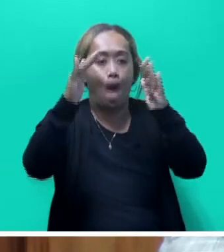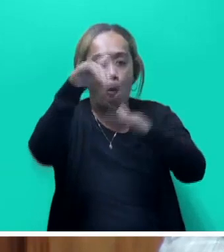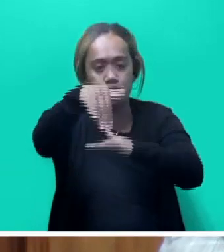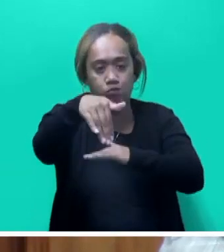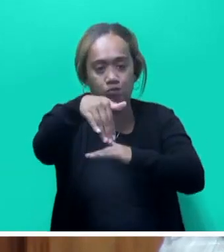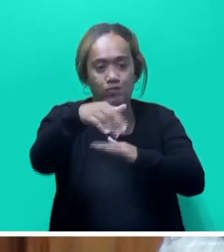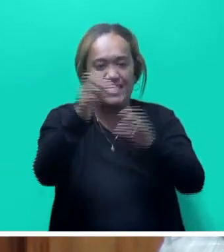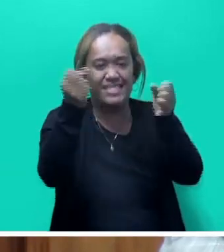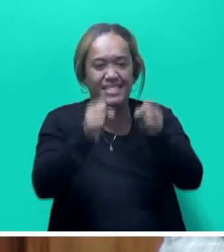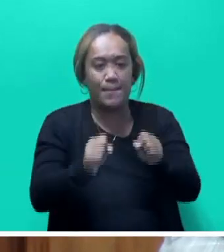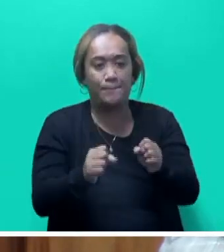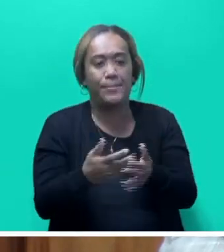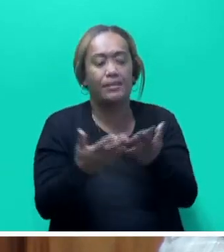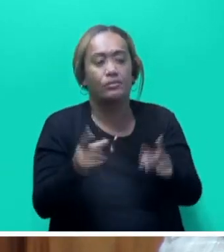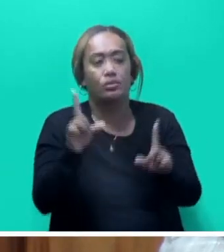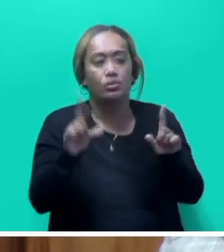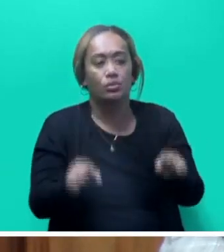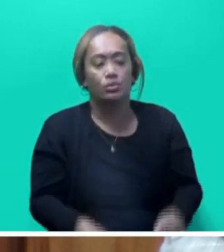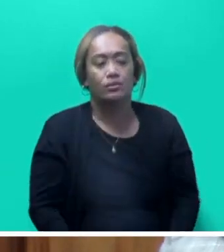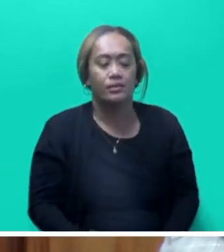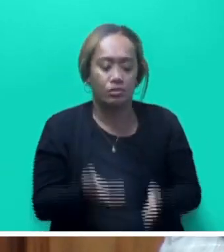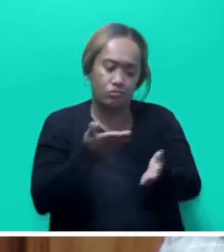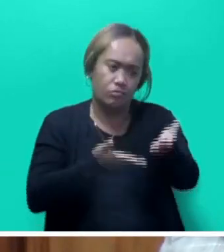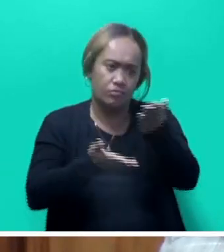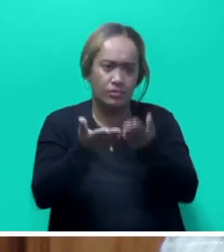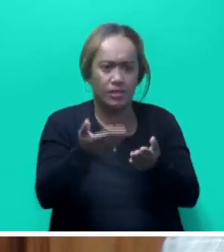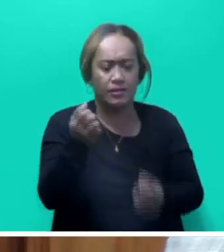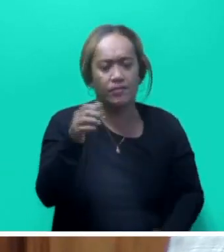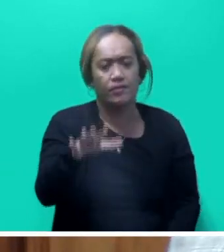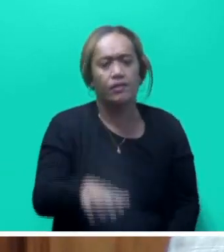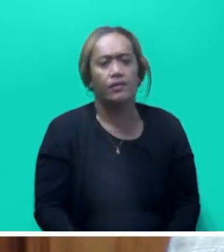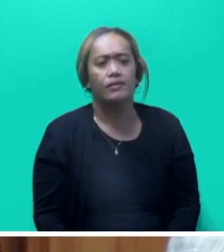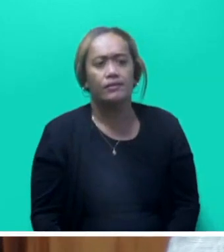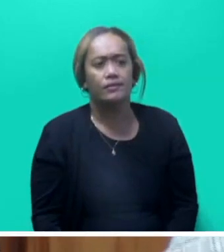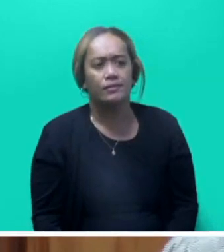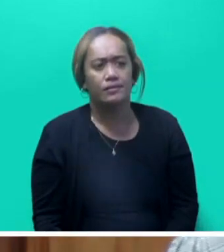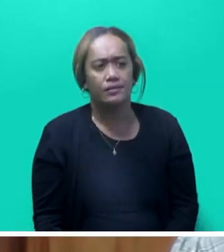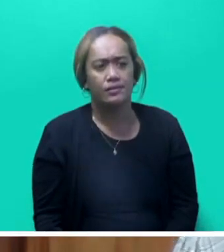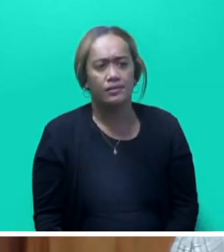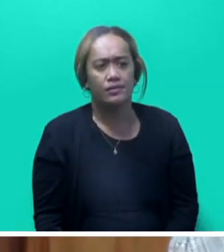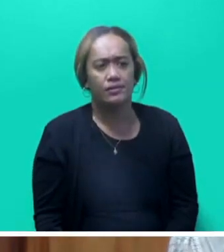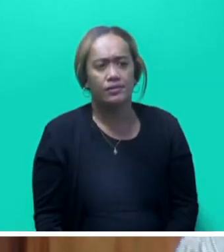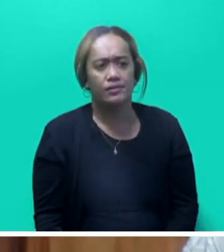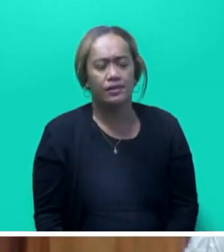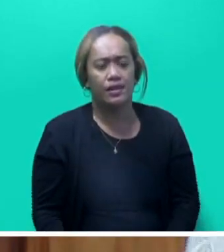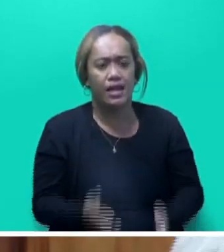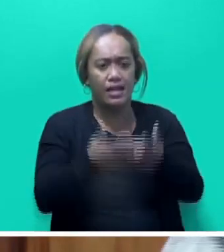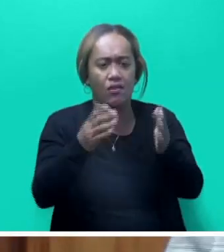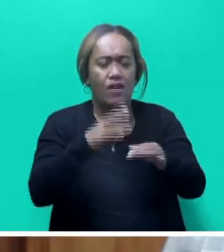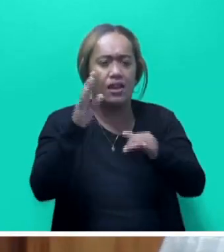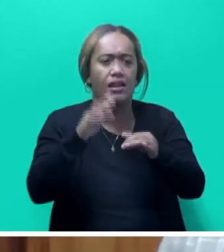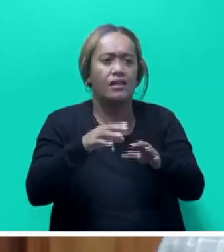documentations and have awarded the tender for the implementation. The contracts are currently being finalized.